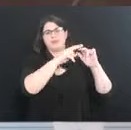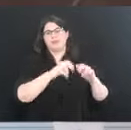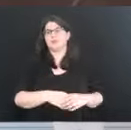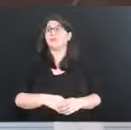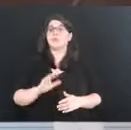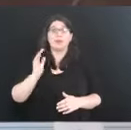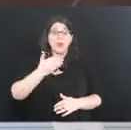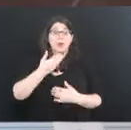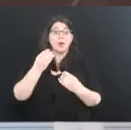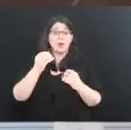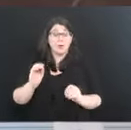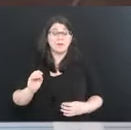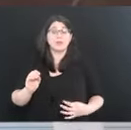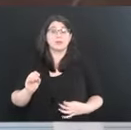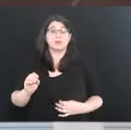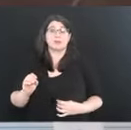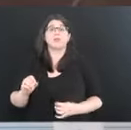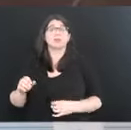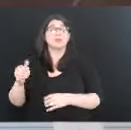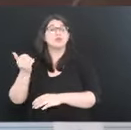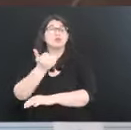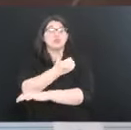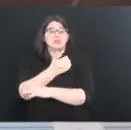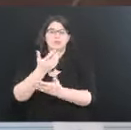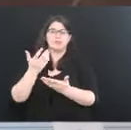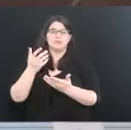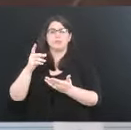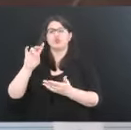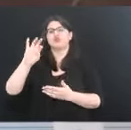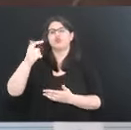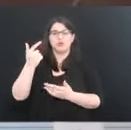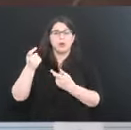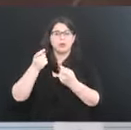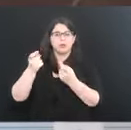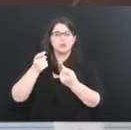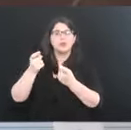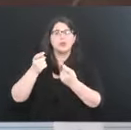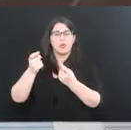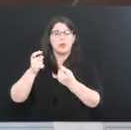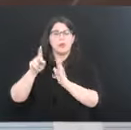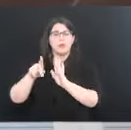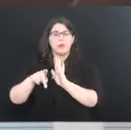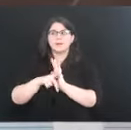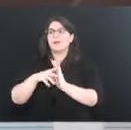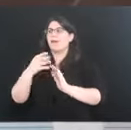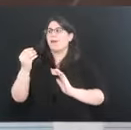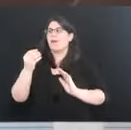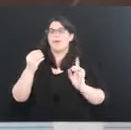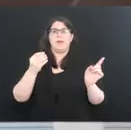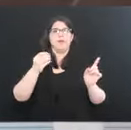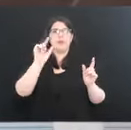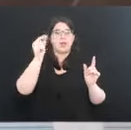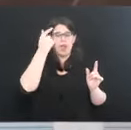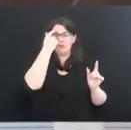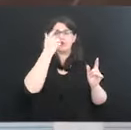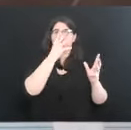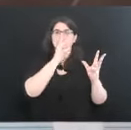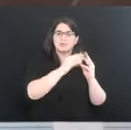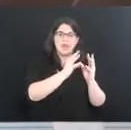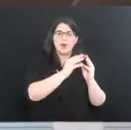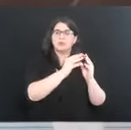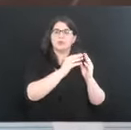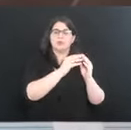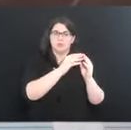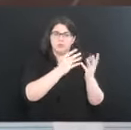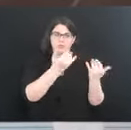and also the Governor's Substance Use Disorder Council is meeting. In they're meeting this afternoon